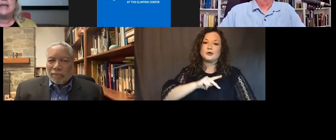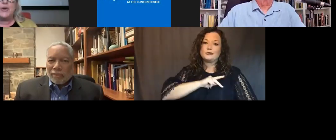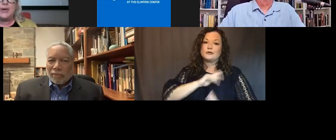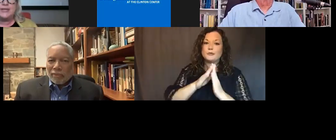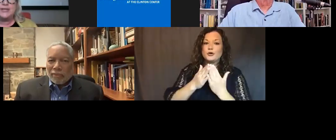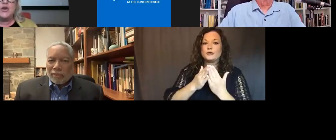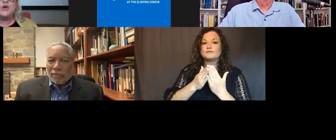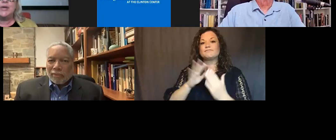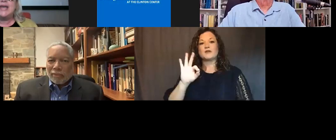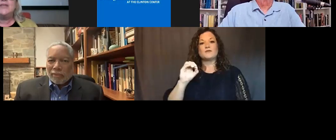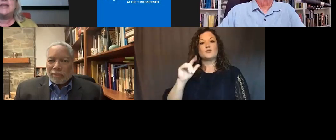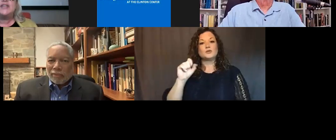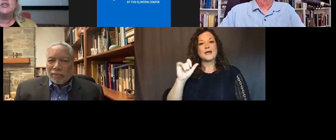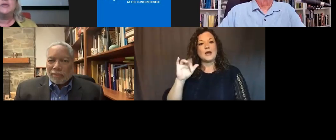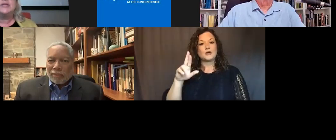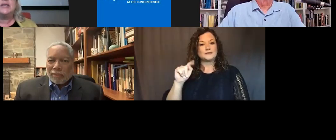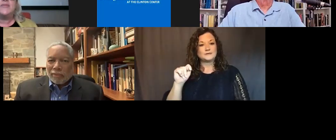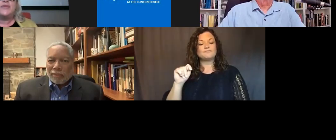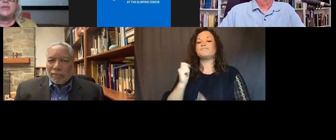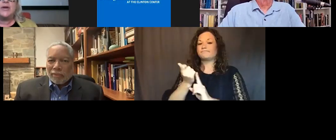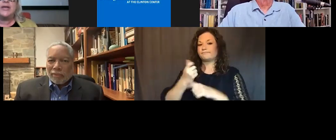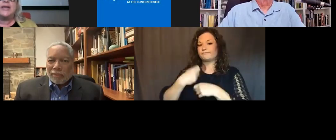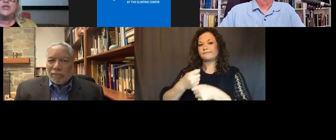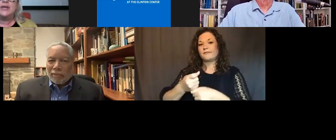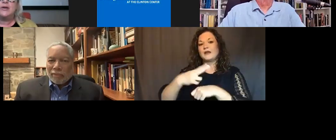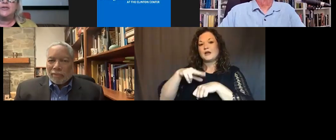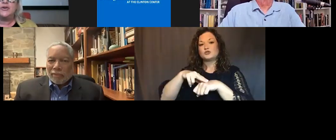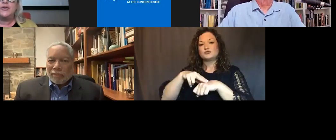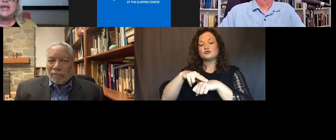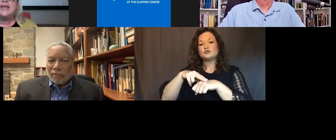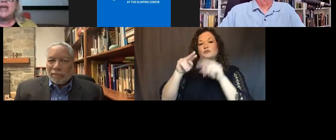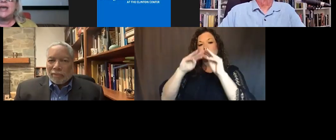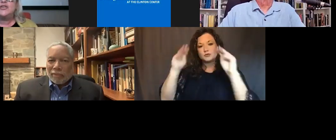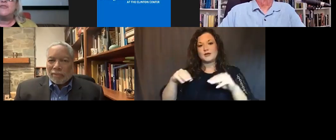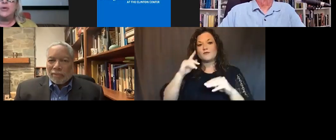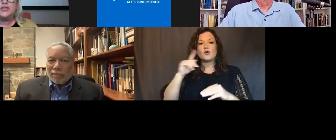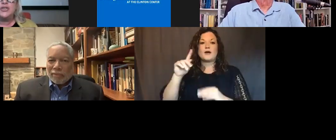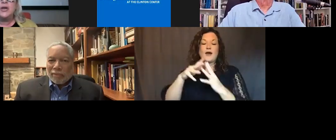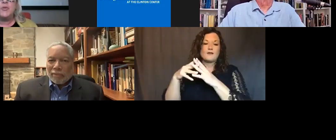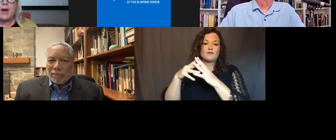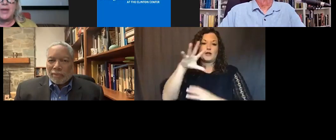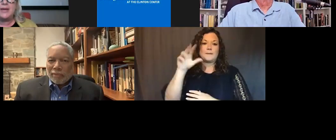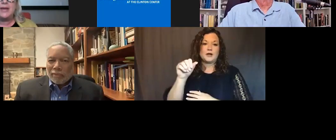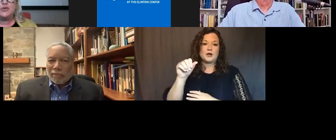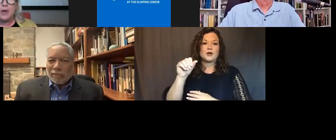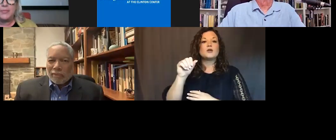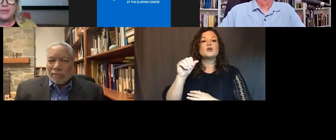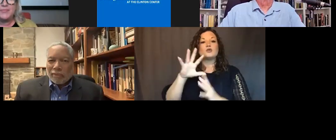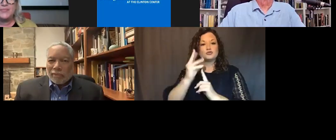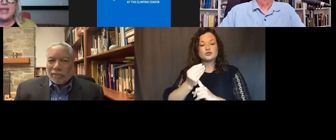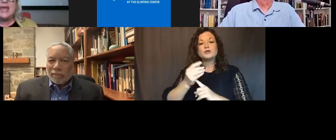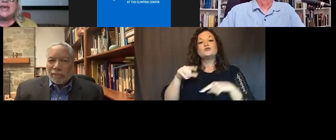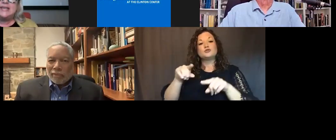Fool's Errant, creating the National Museum of African American History and Culture at the age of Bush, Obama, and Trump.